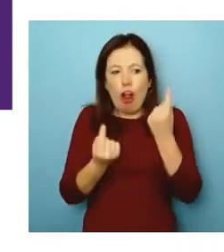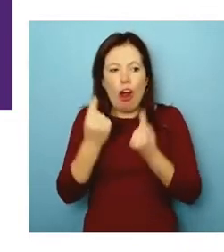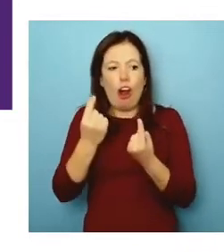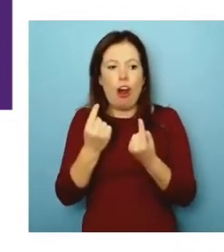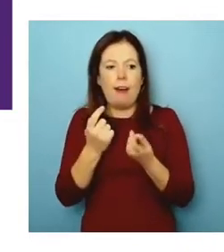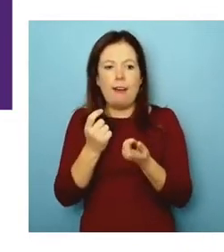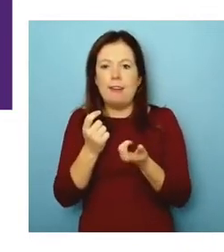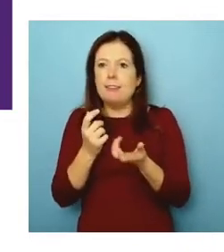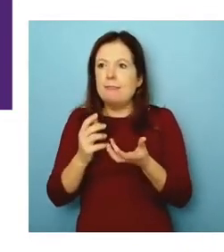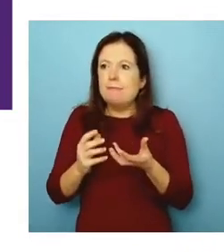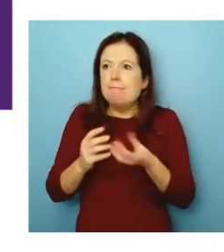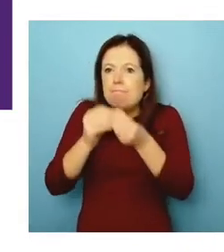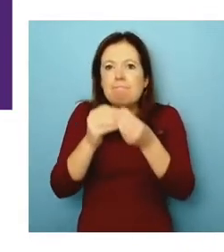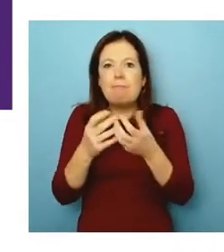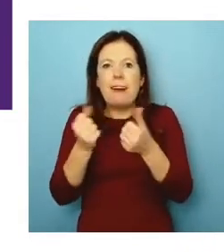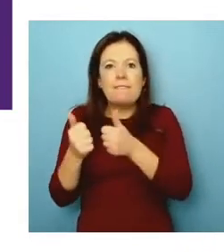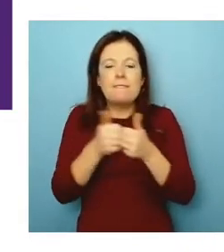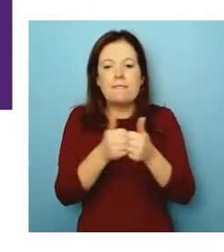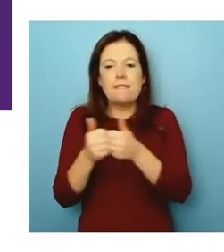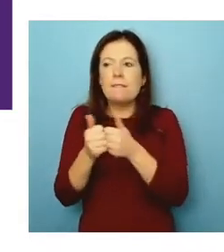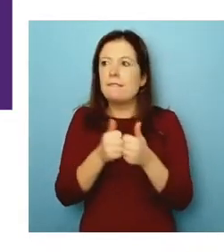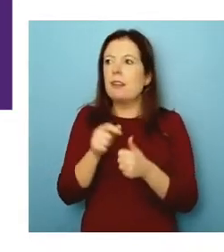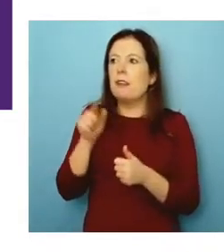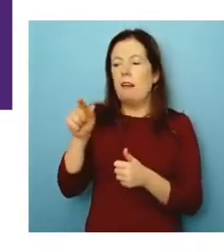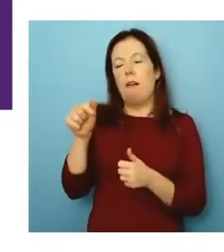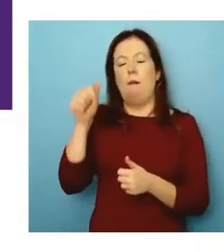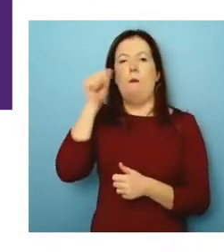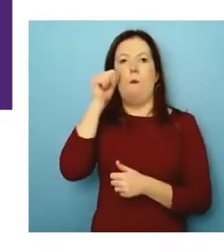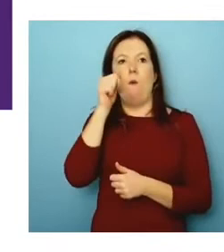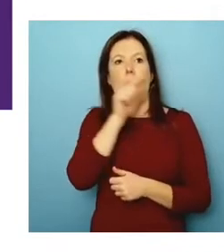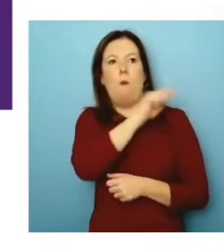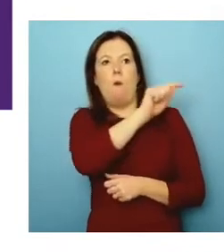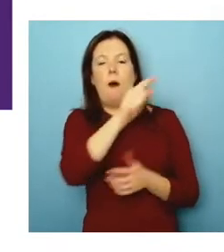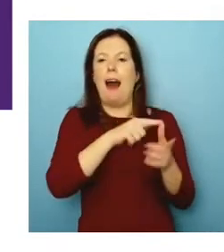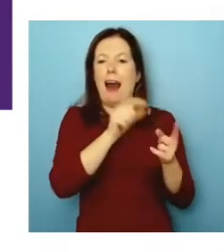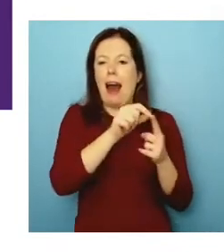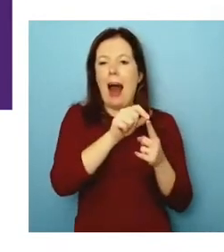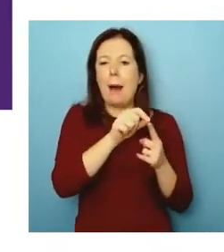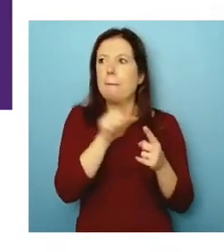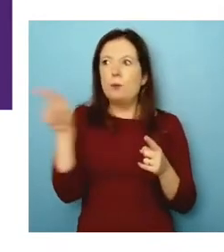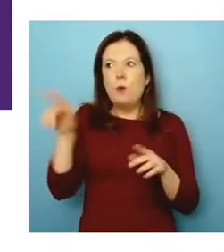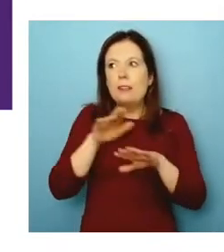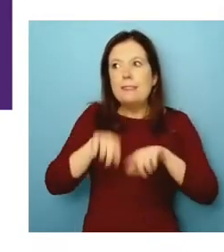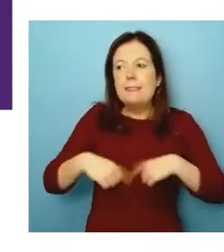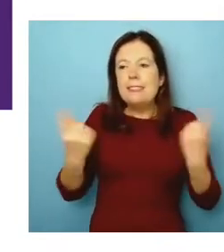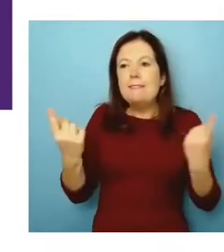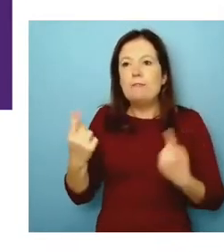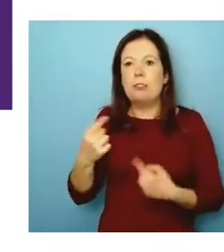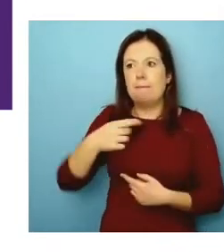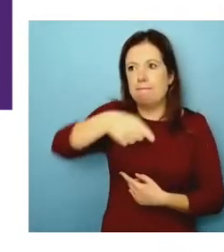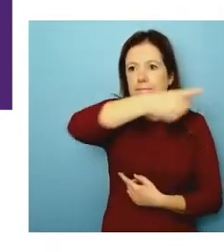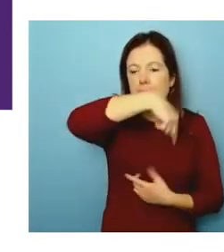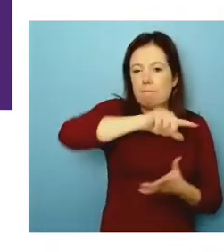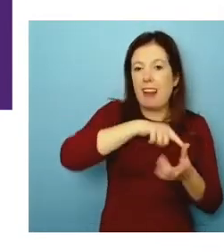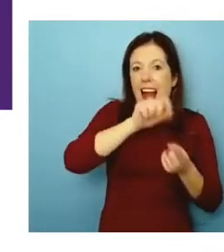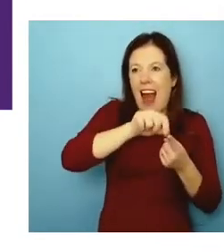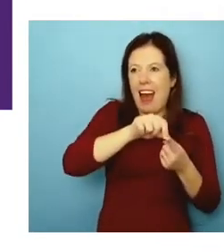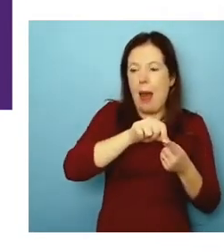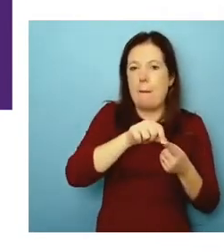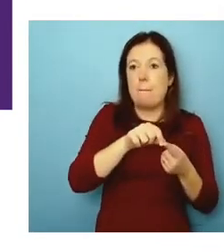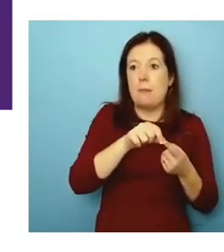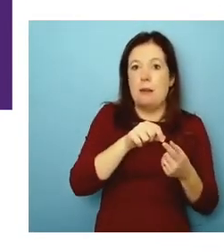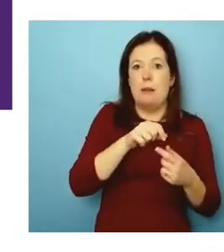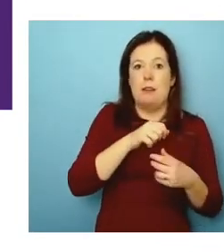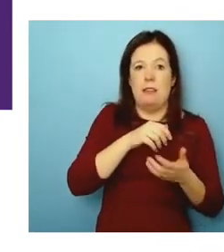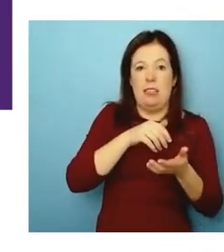didn't fall into the app trap that so many people at the time did, where you want to design an app, sell it to